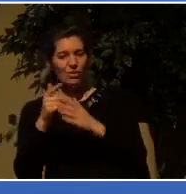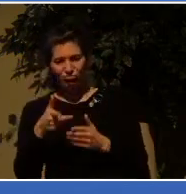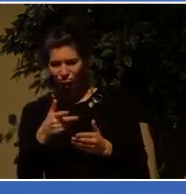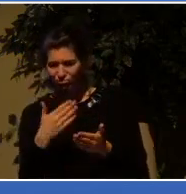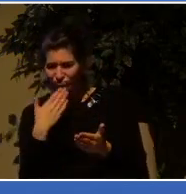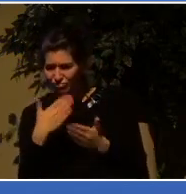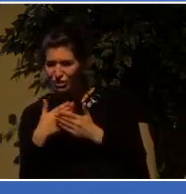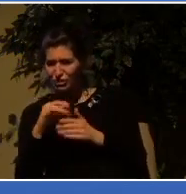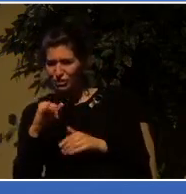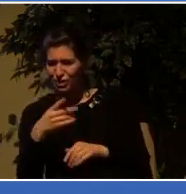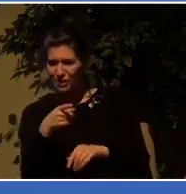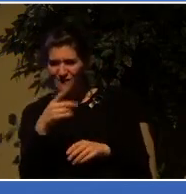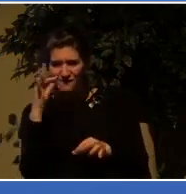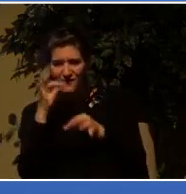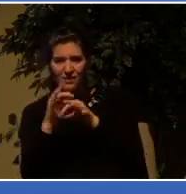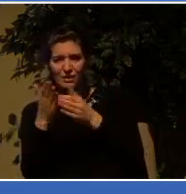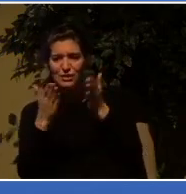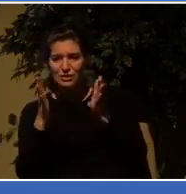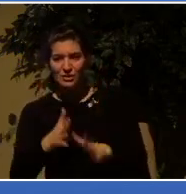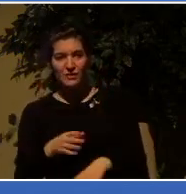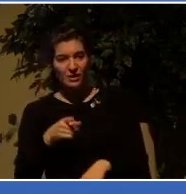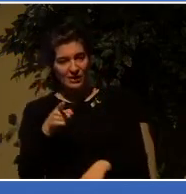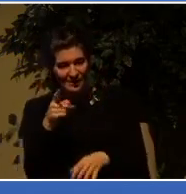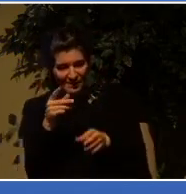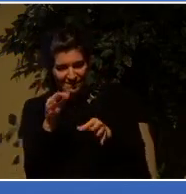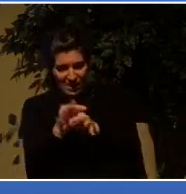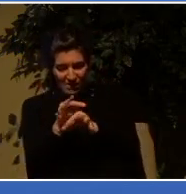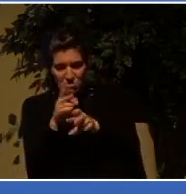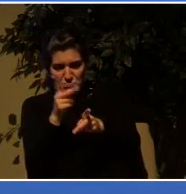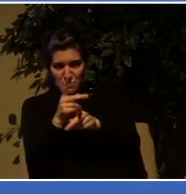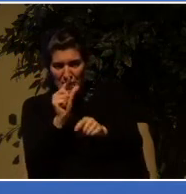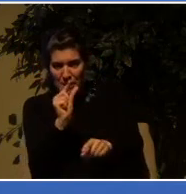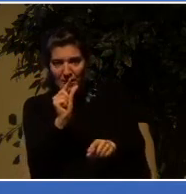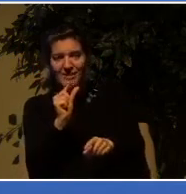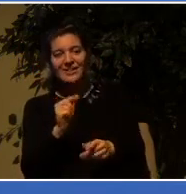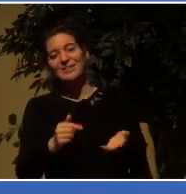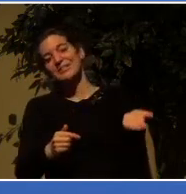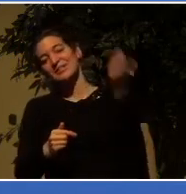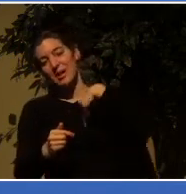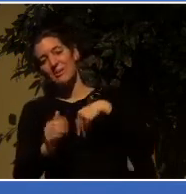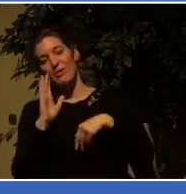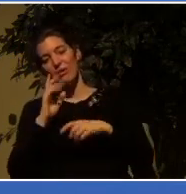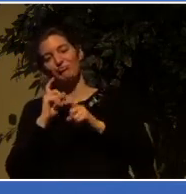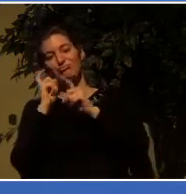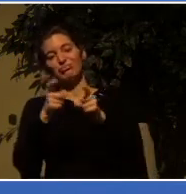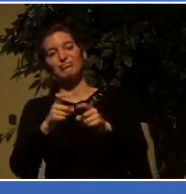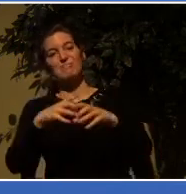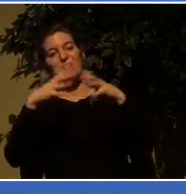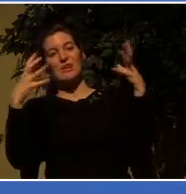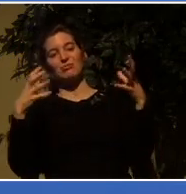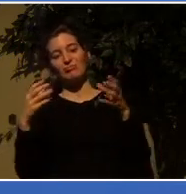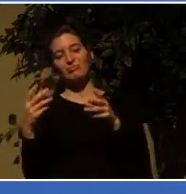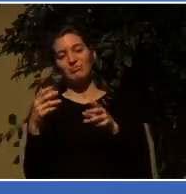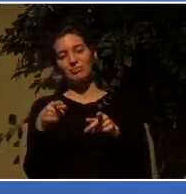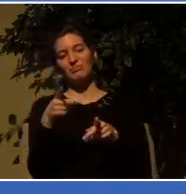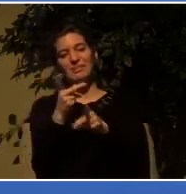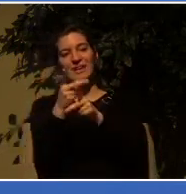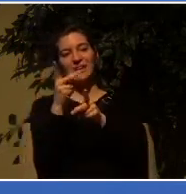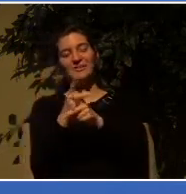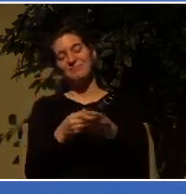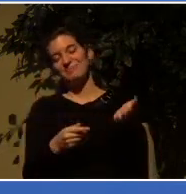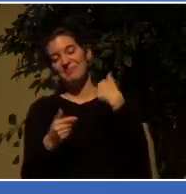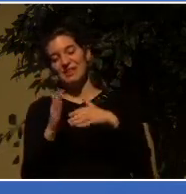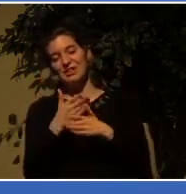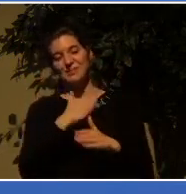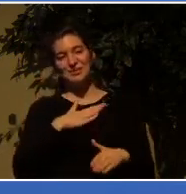over little I will put you over much that's what keeps God's people going and that's what